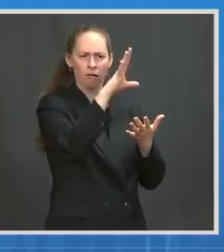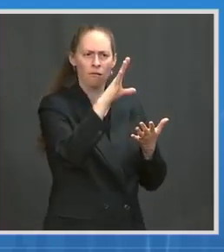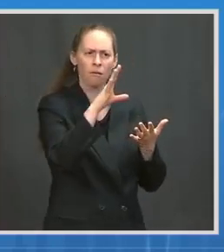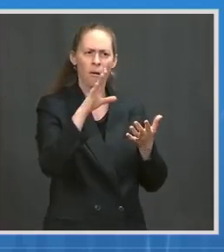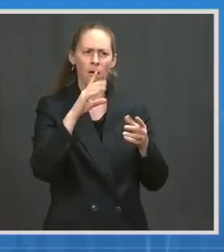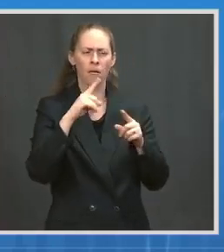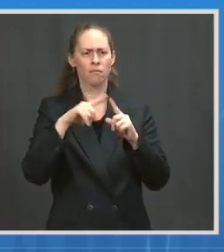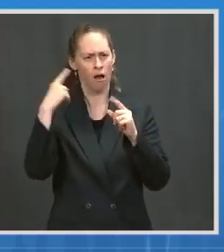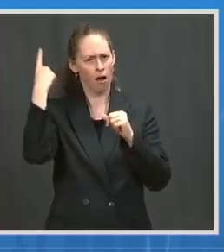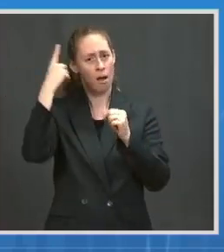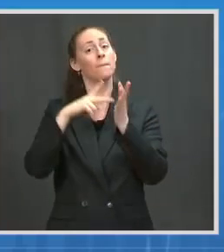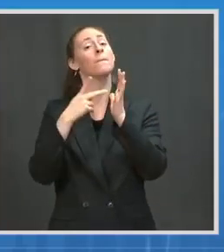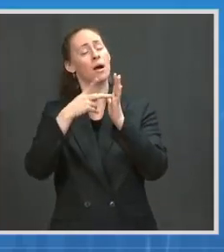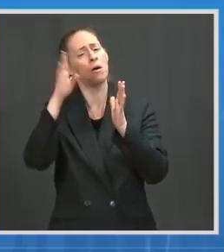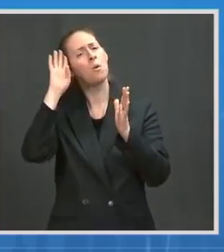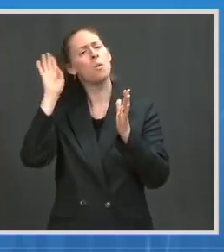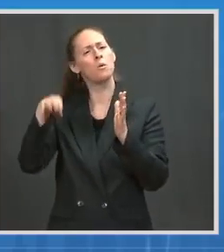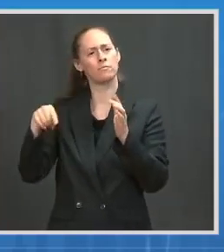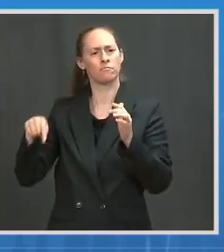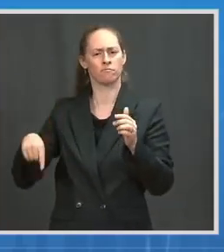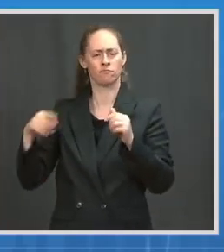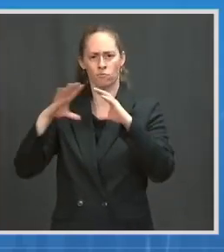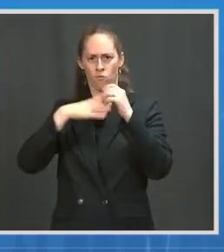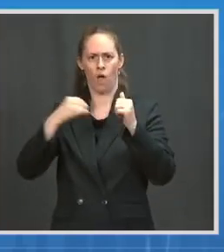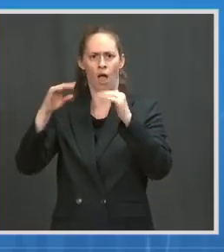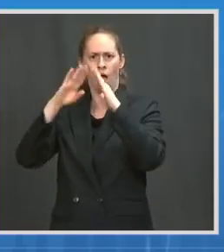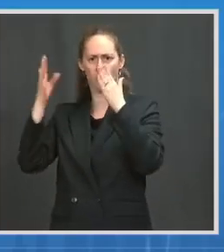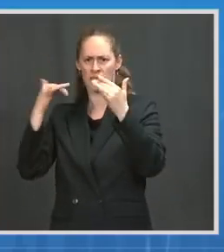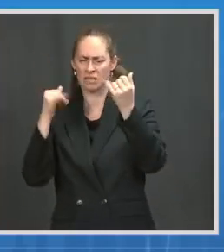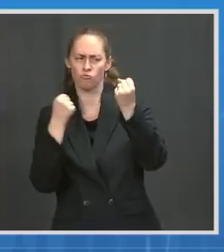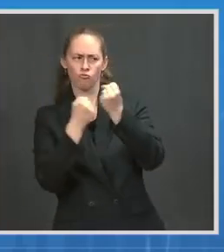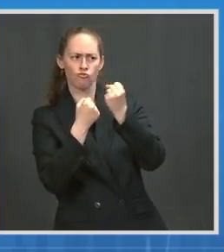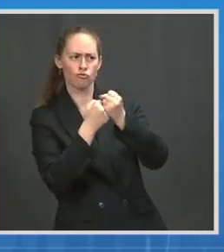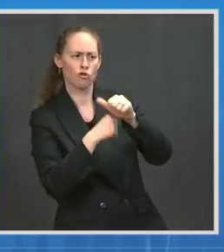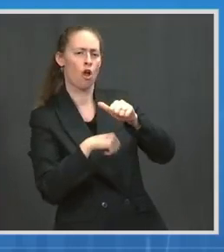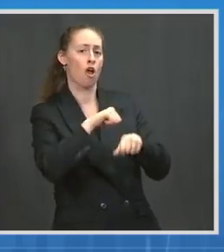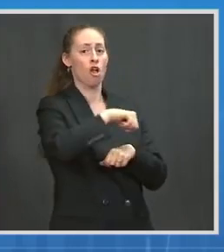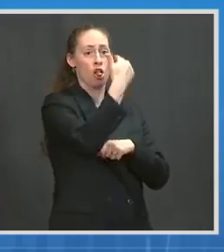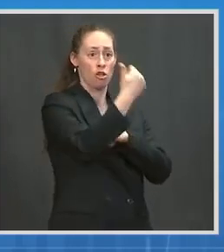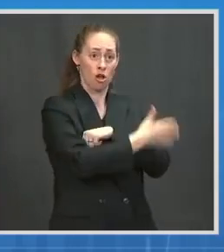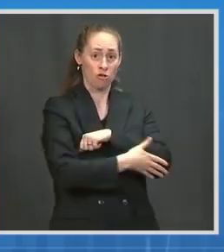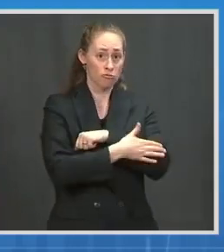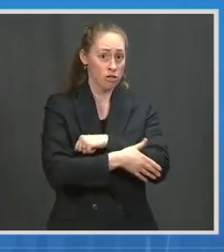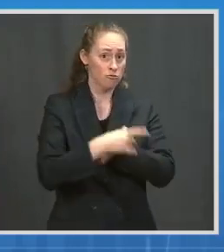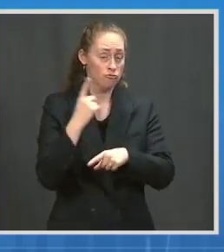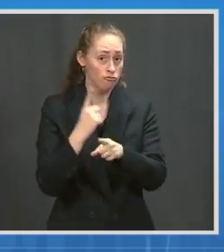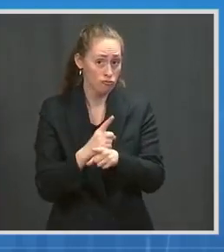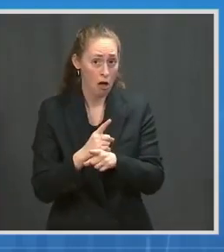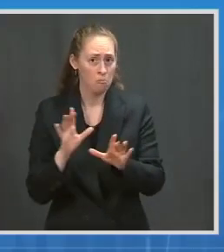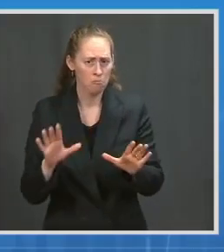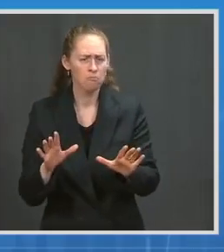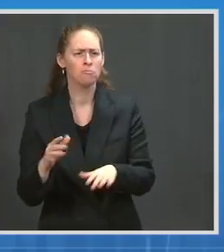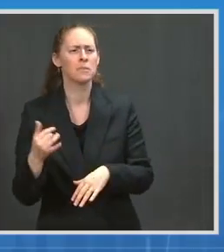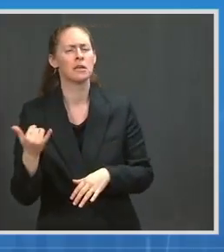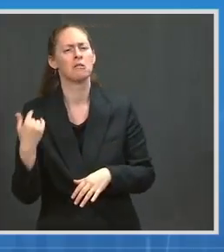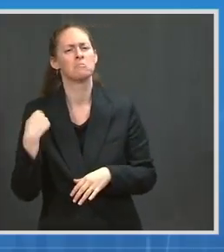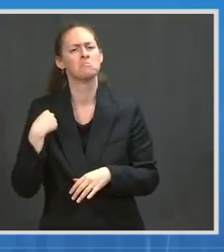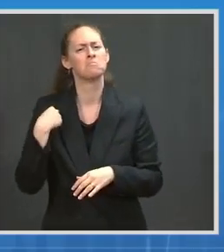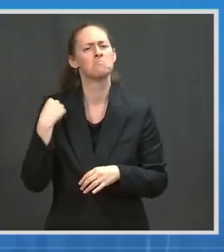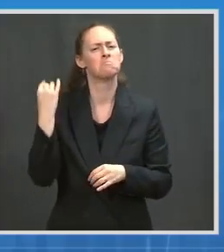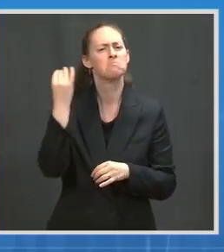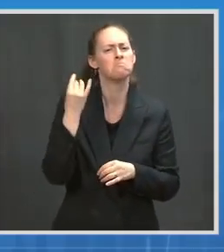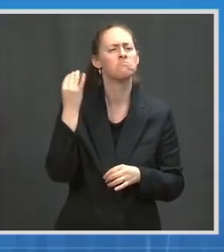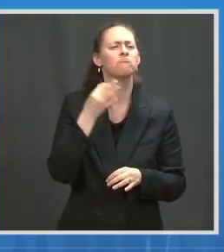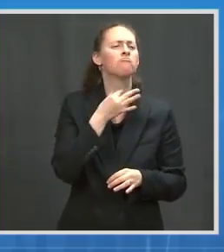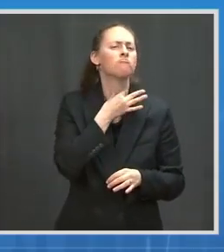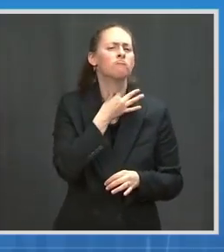helping other countries access shots to a greater degree than before. So, I'm curious as to what level of involvement the White